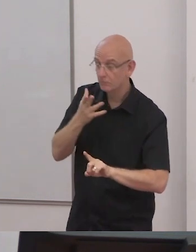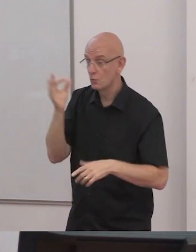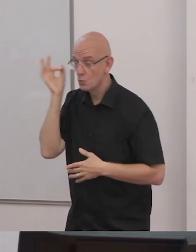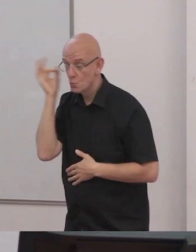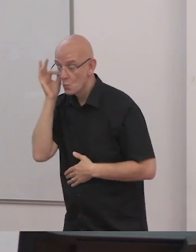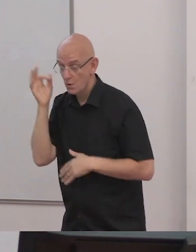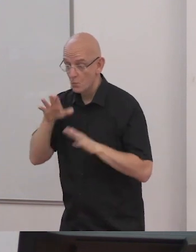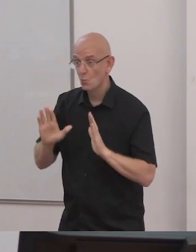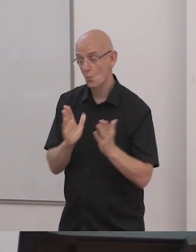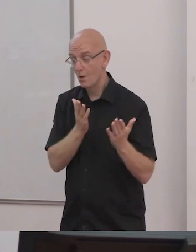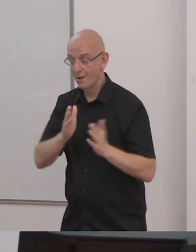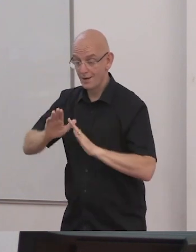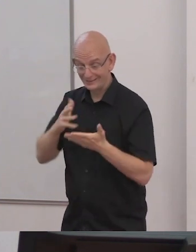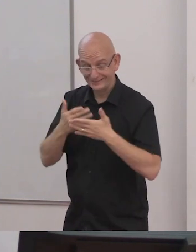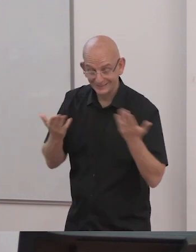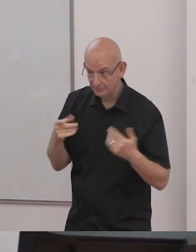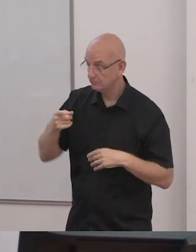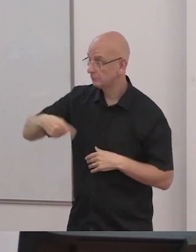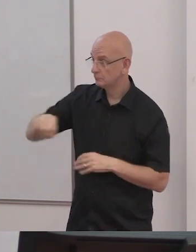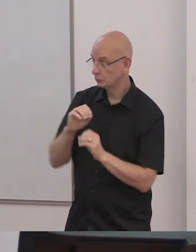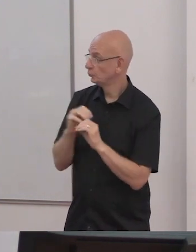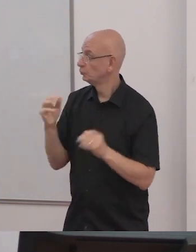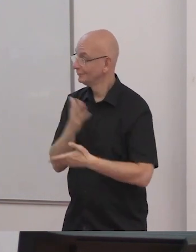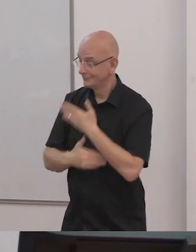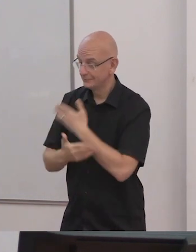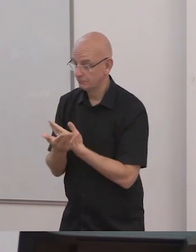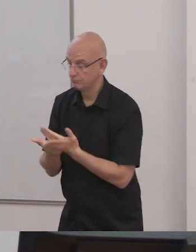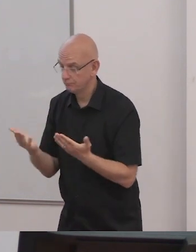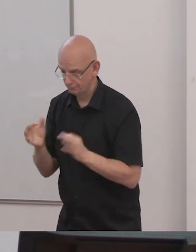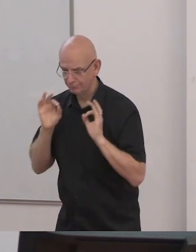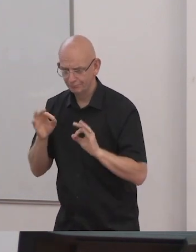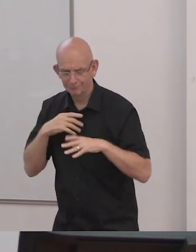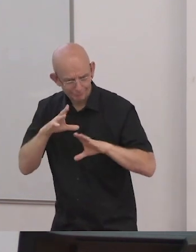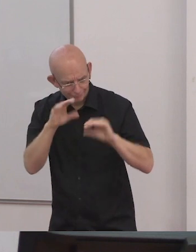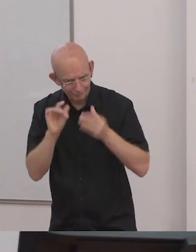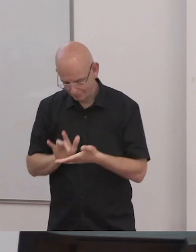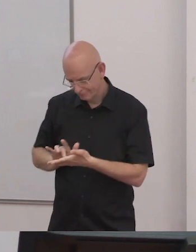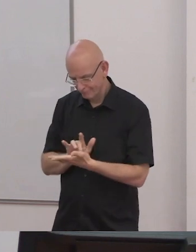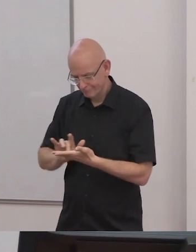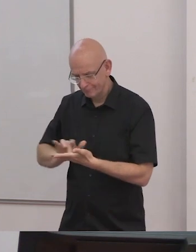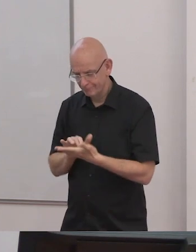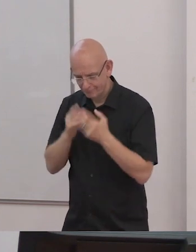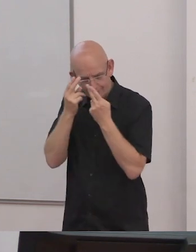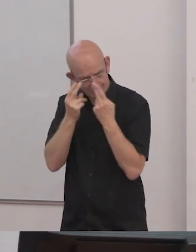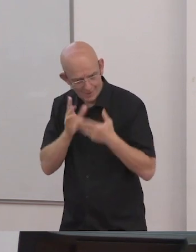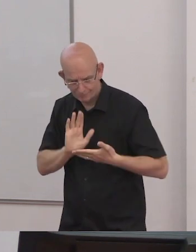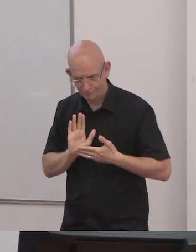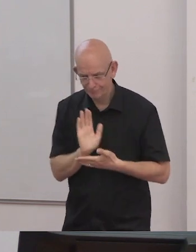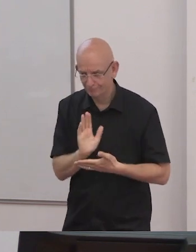after lights out the typical non-disabled student will detect